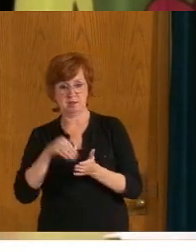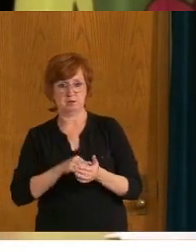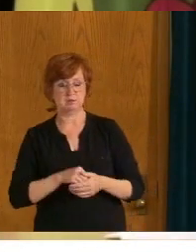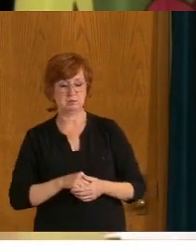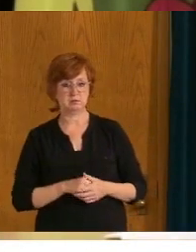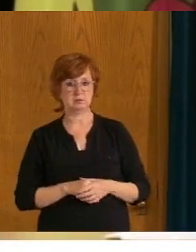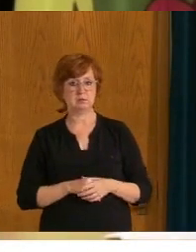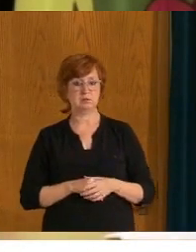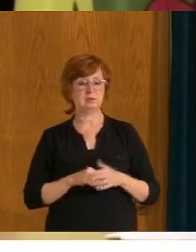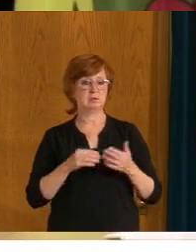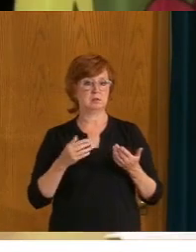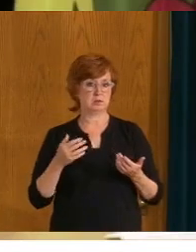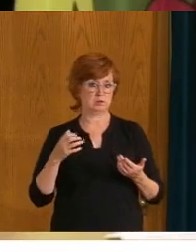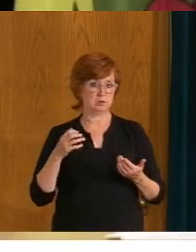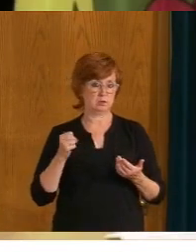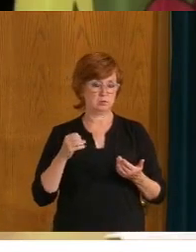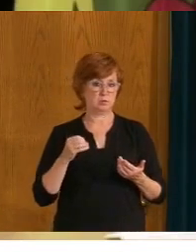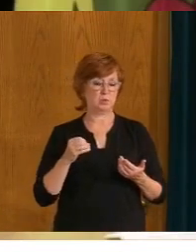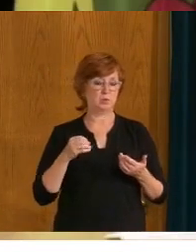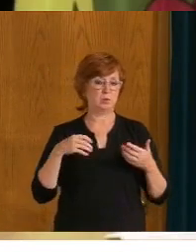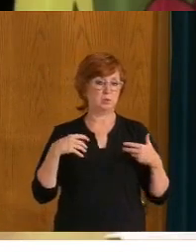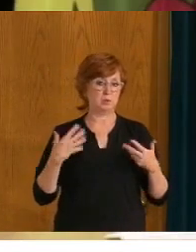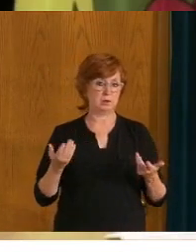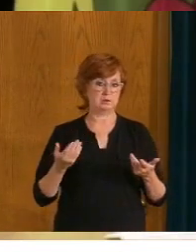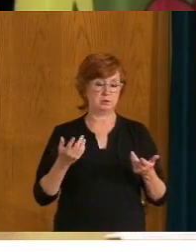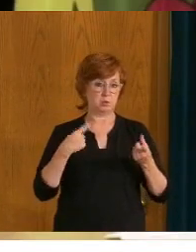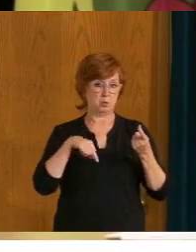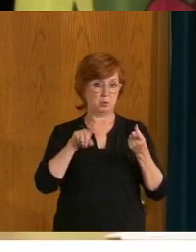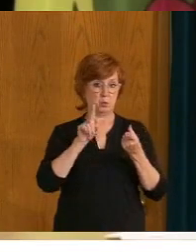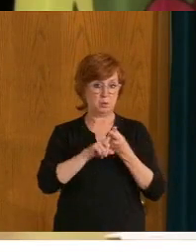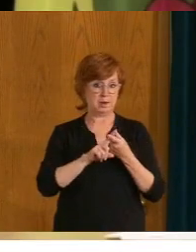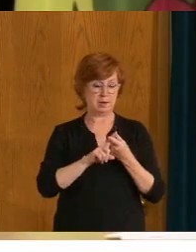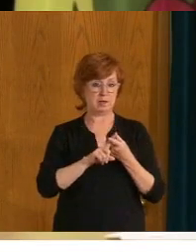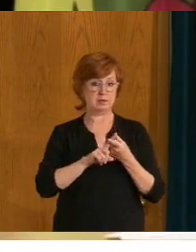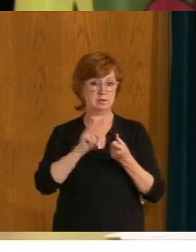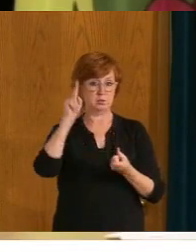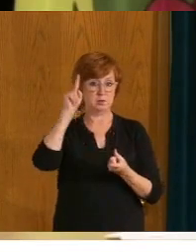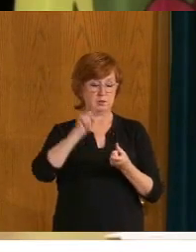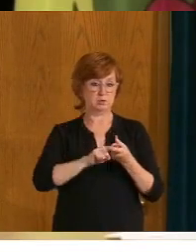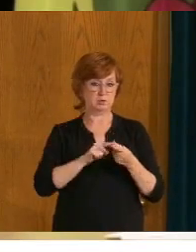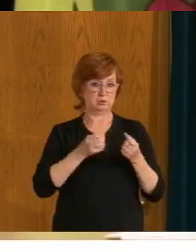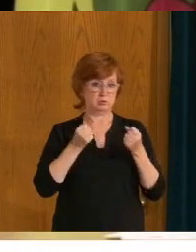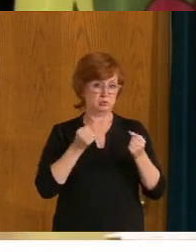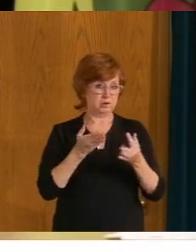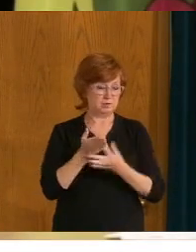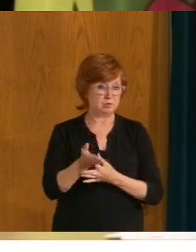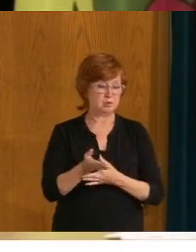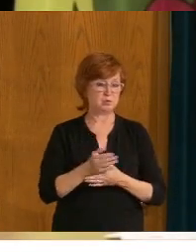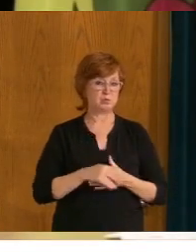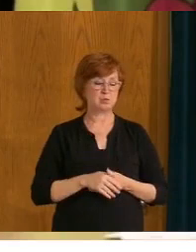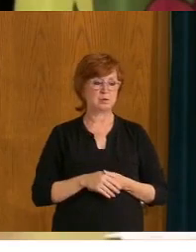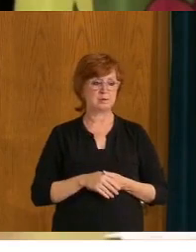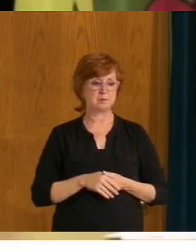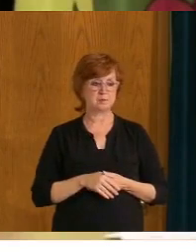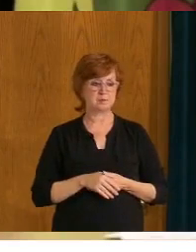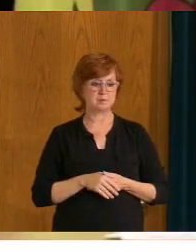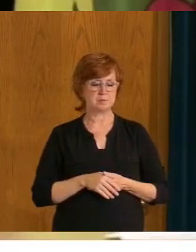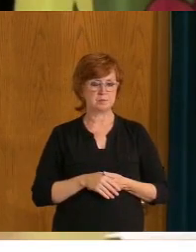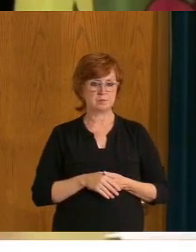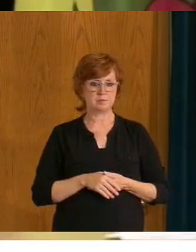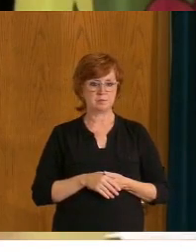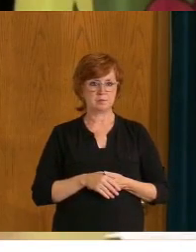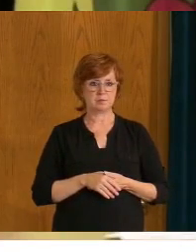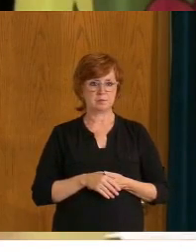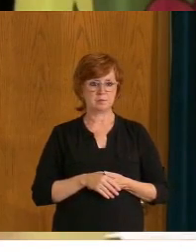so with respect to, um, when we might start altering, um, whether we have access to mass